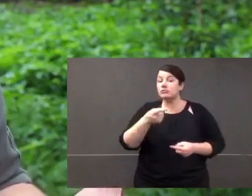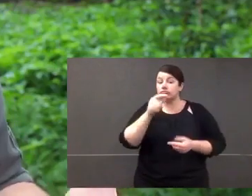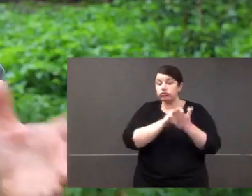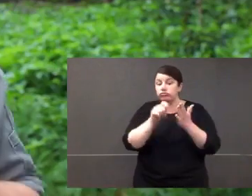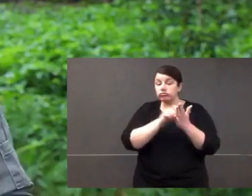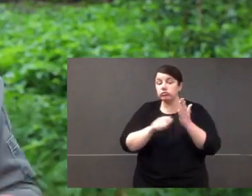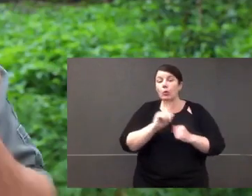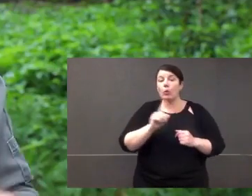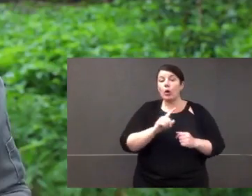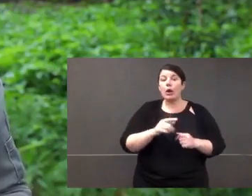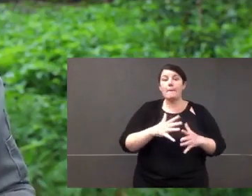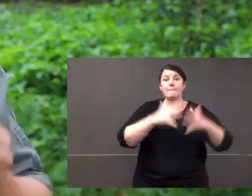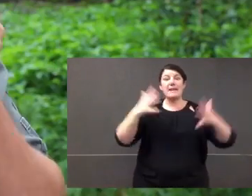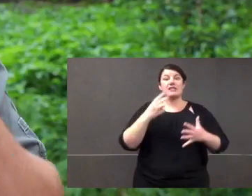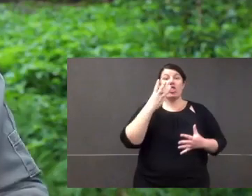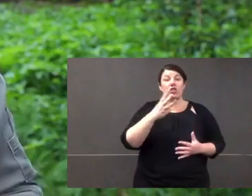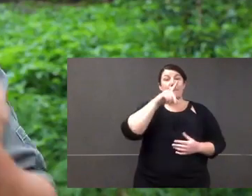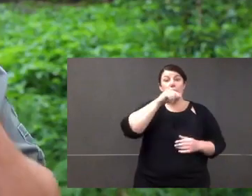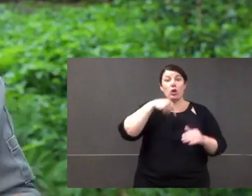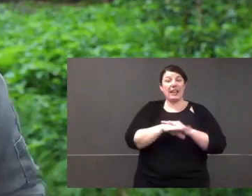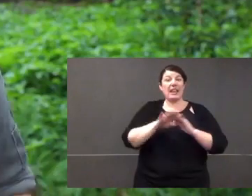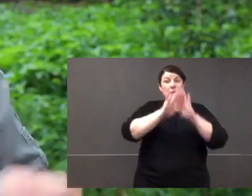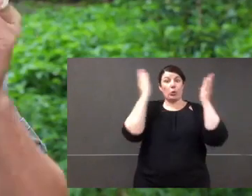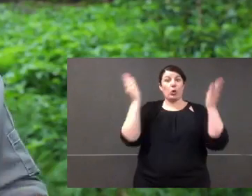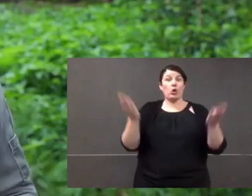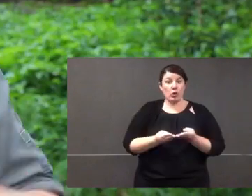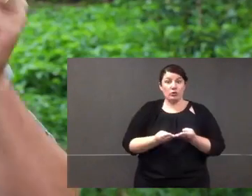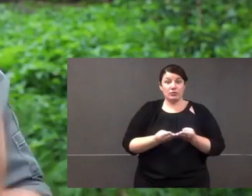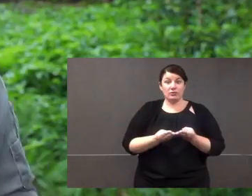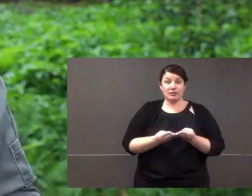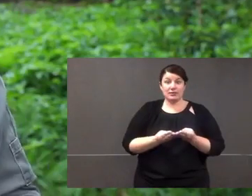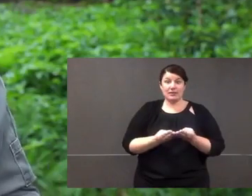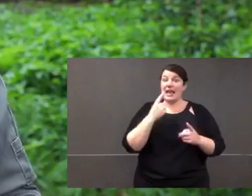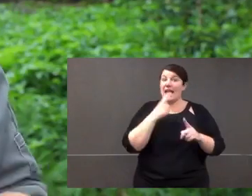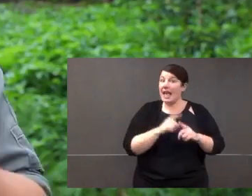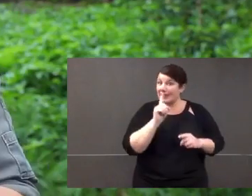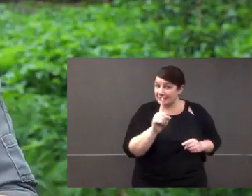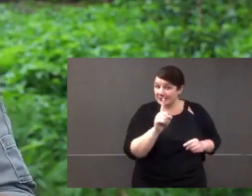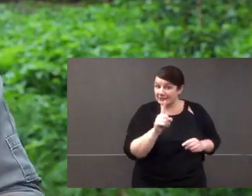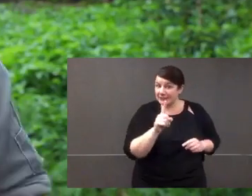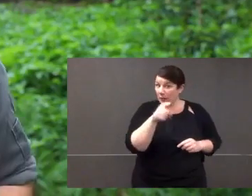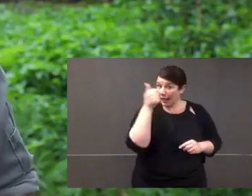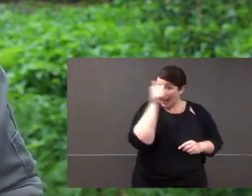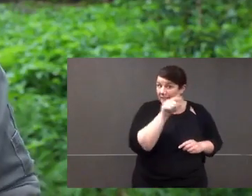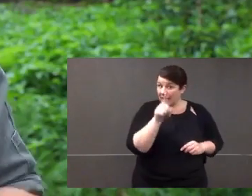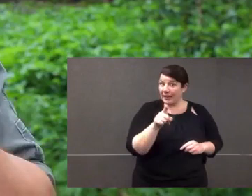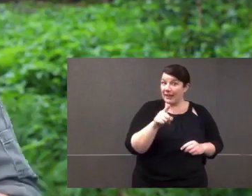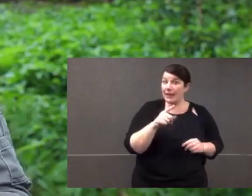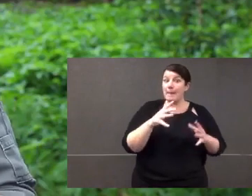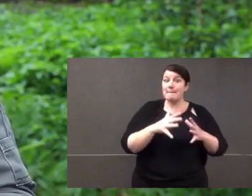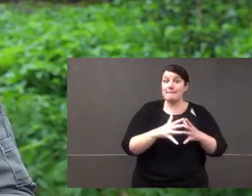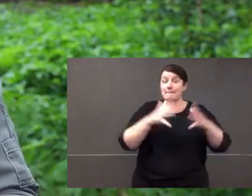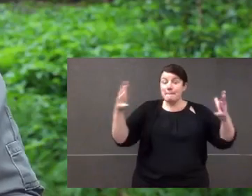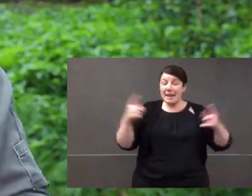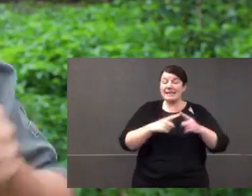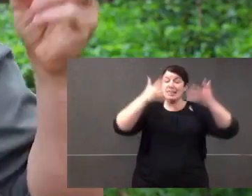that are bigger. Can you tell me the largest three birds on earth? And because you're so clever I better